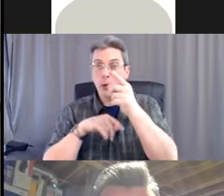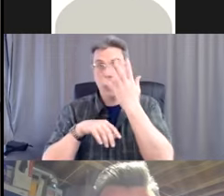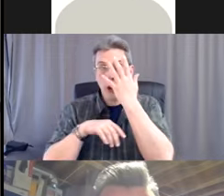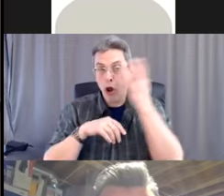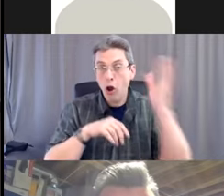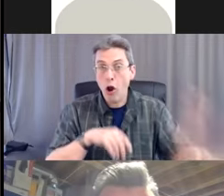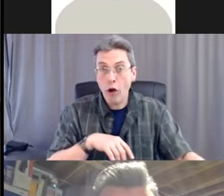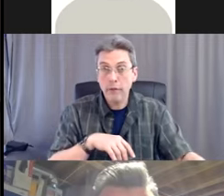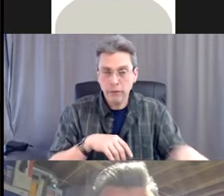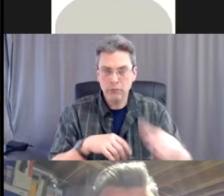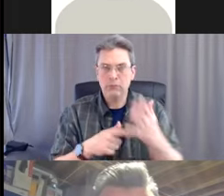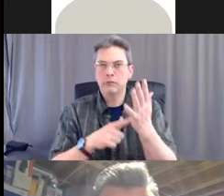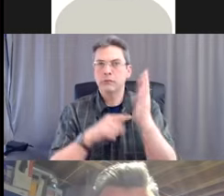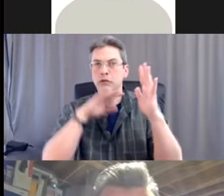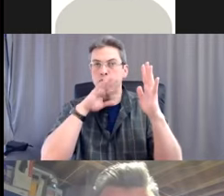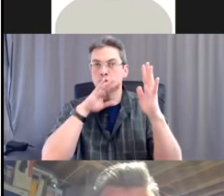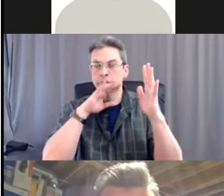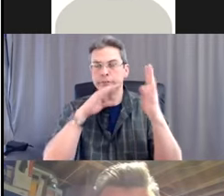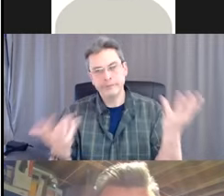they are considered to be contaminated.